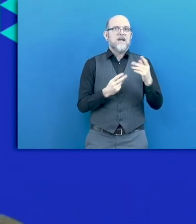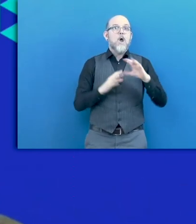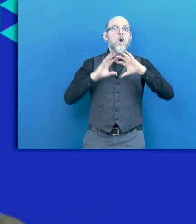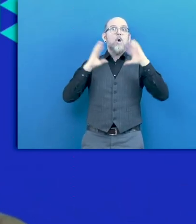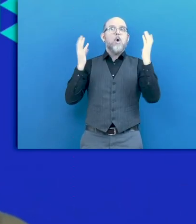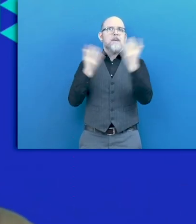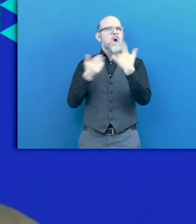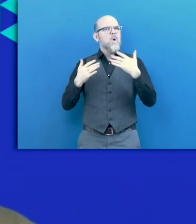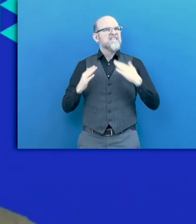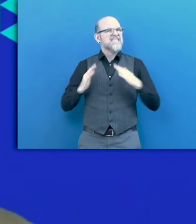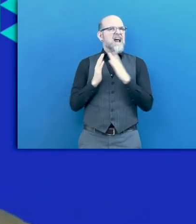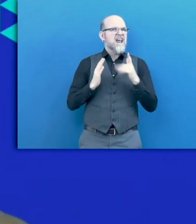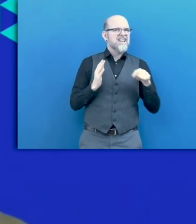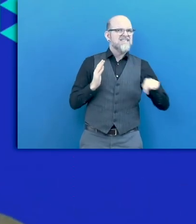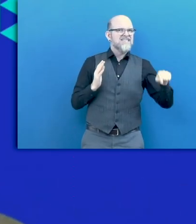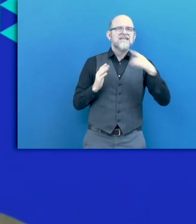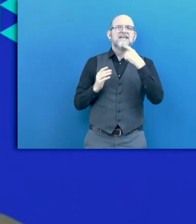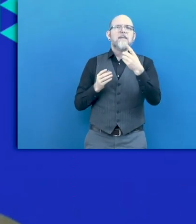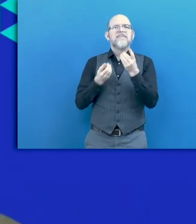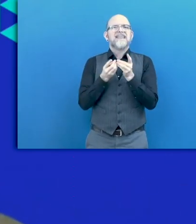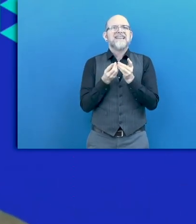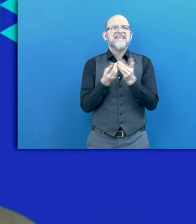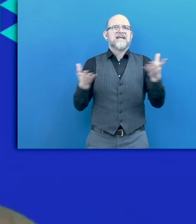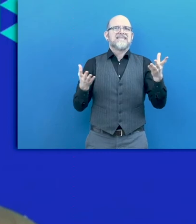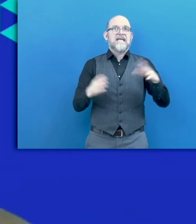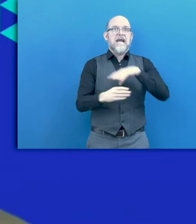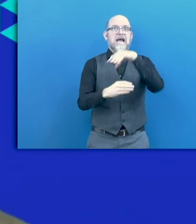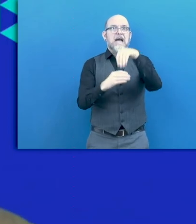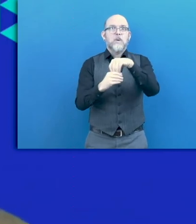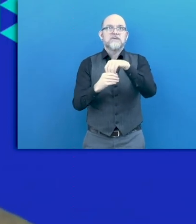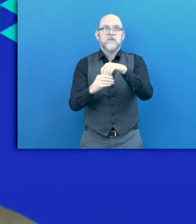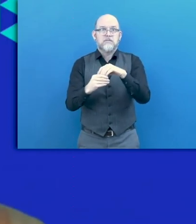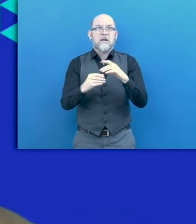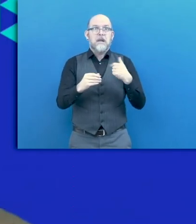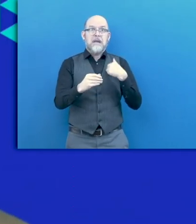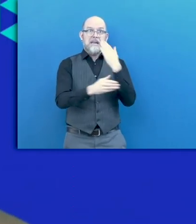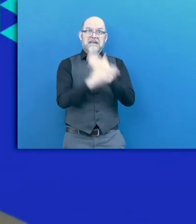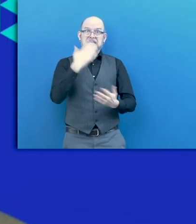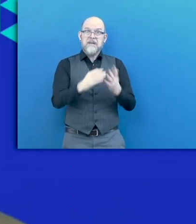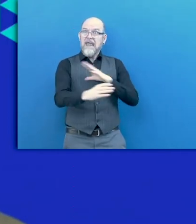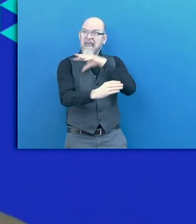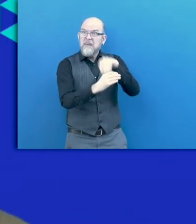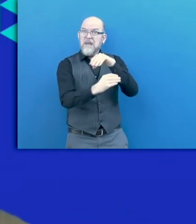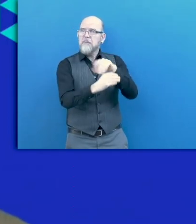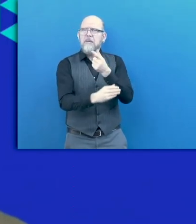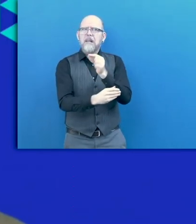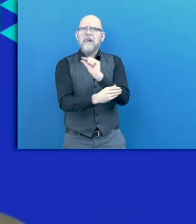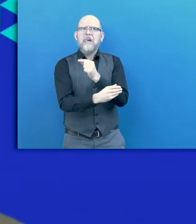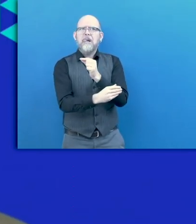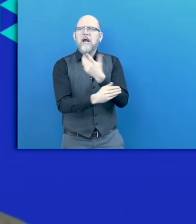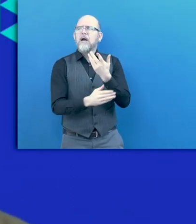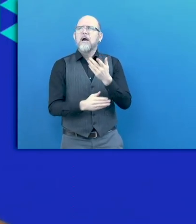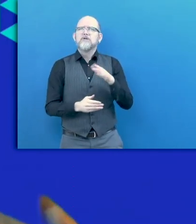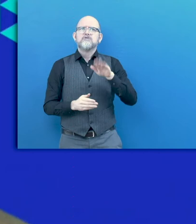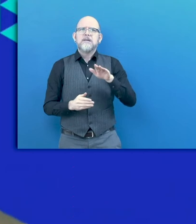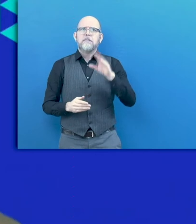and inclusion. disability features very often not at all in that context. It's about gender, it's about race,